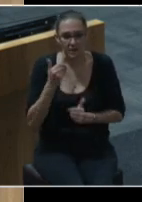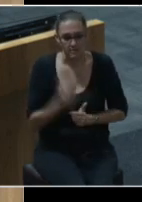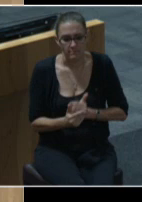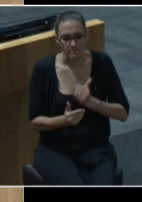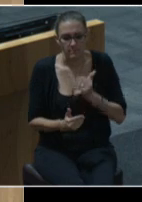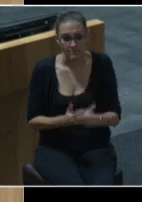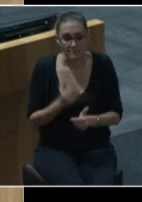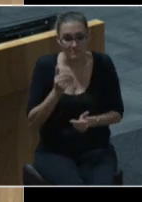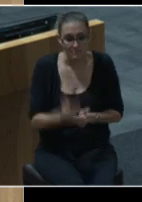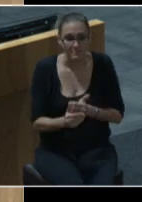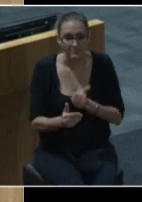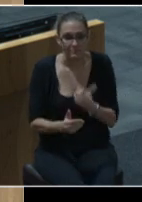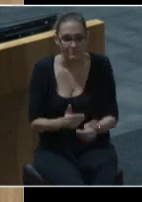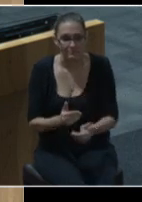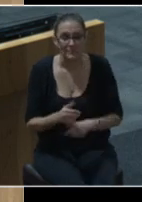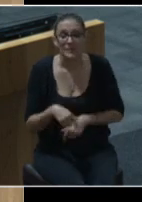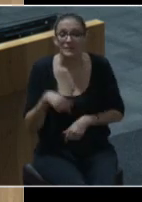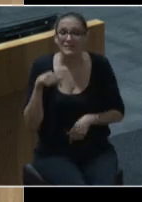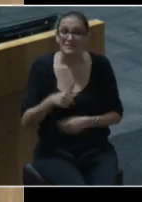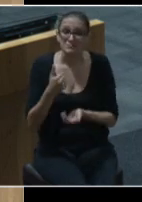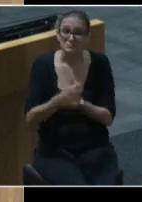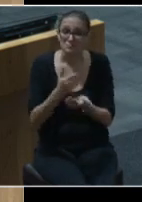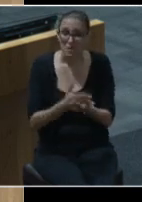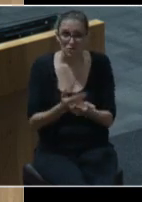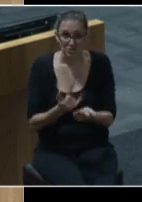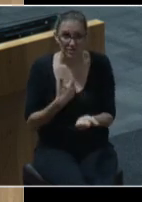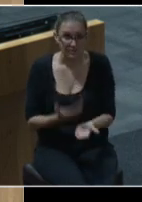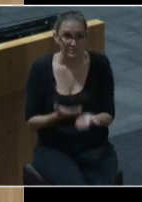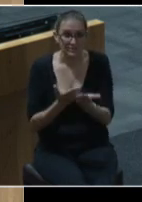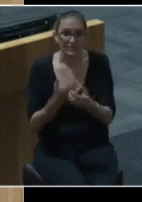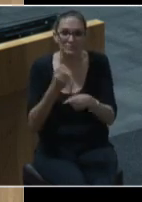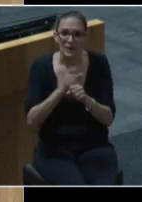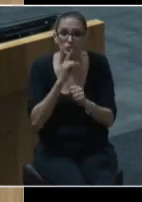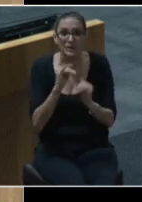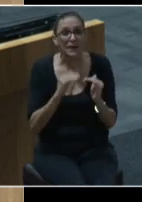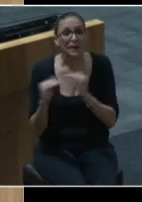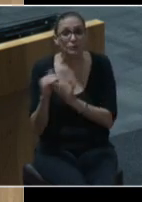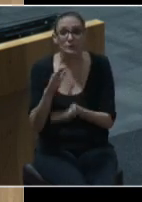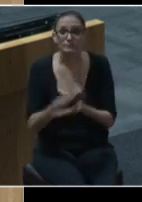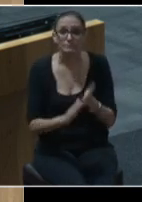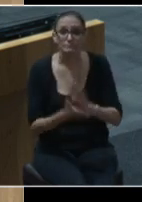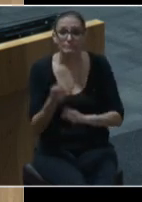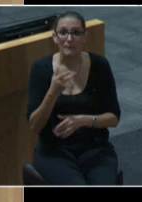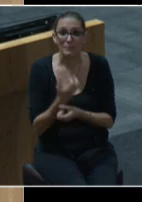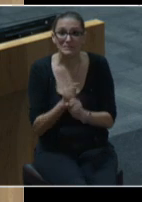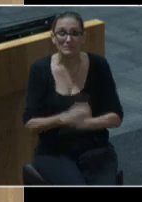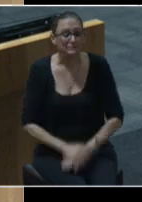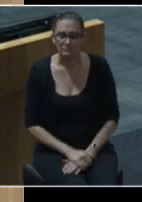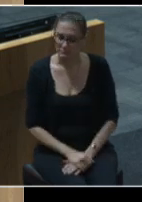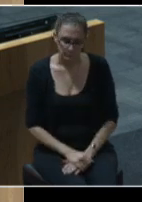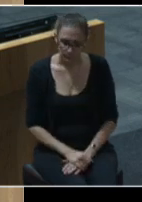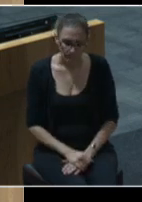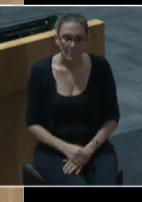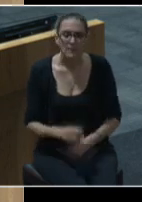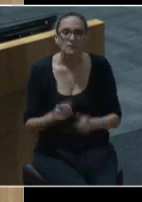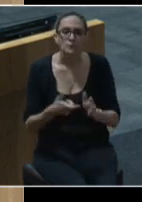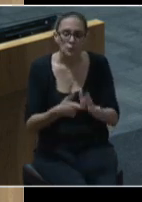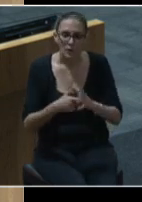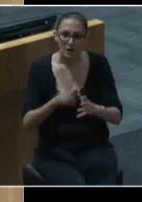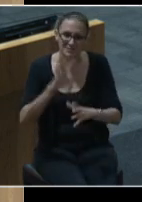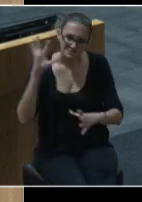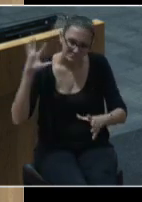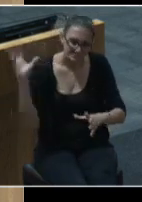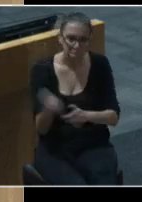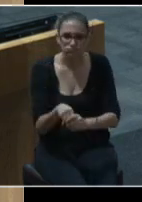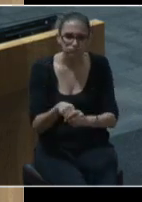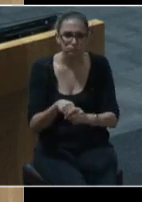recognizes that our responsibility to ensure equity does not end with public safety. It requires a comprehensive vision that